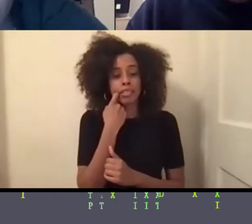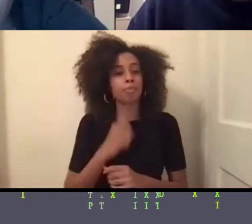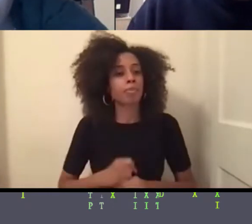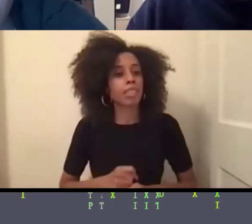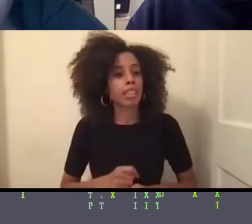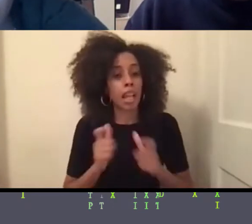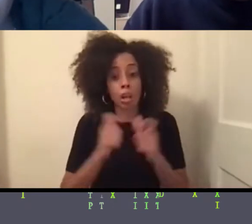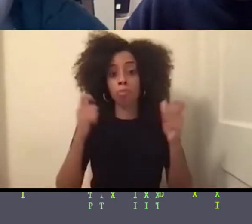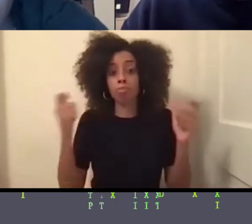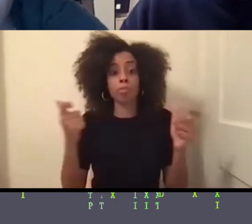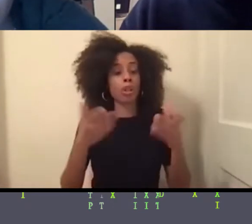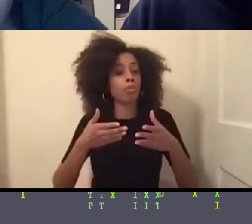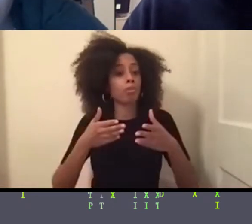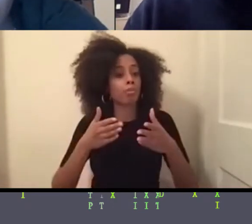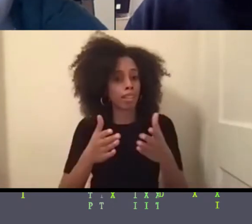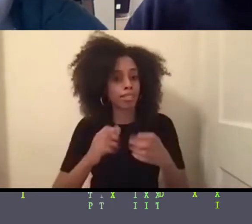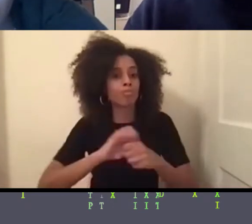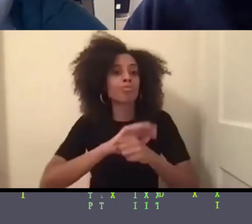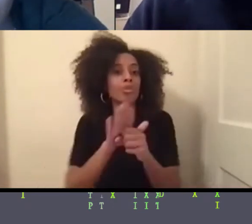when COVID started.